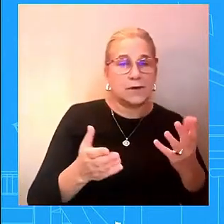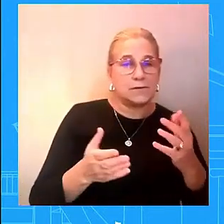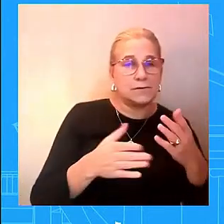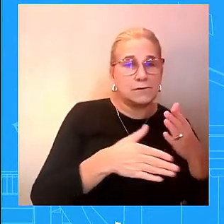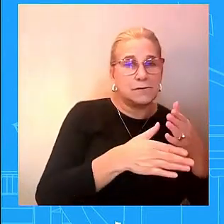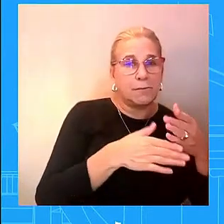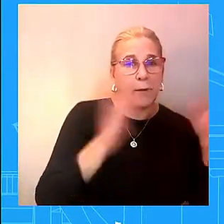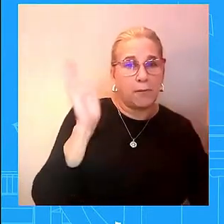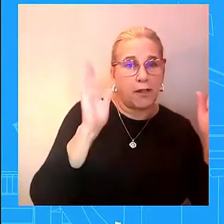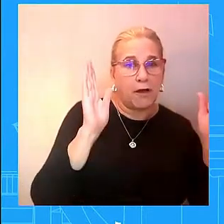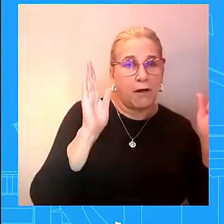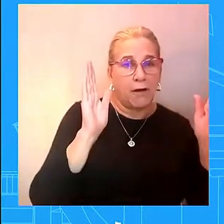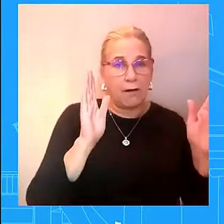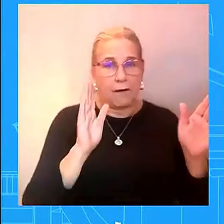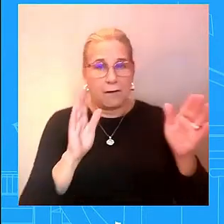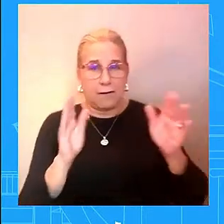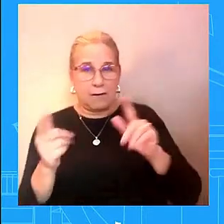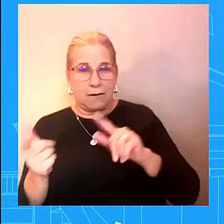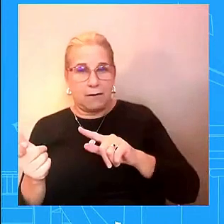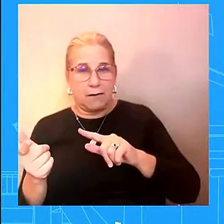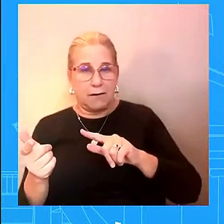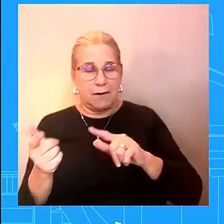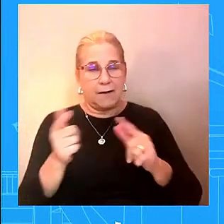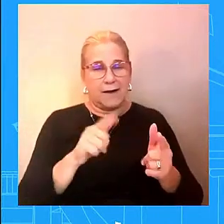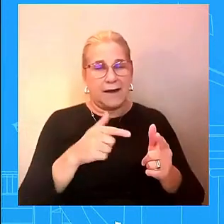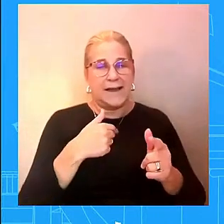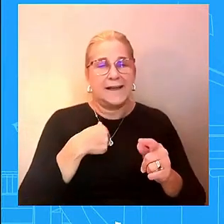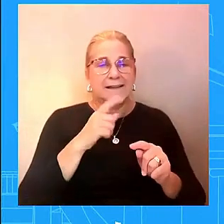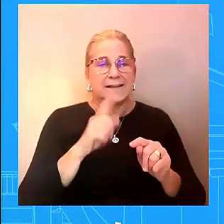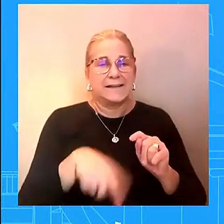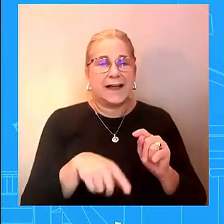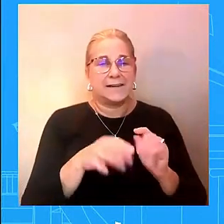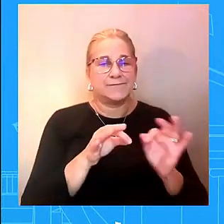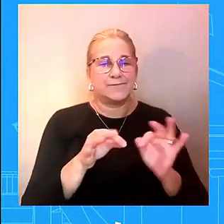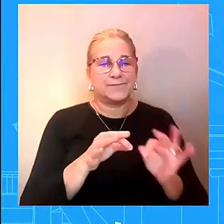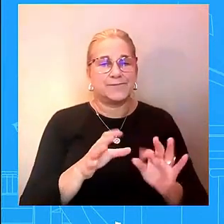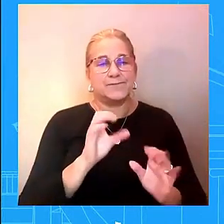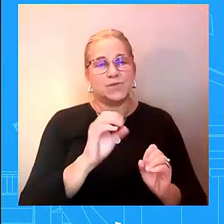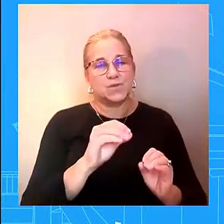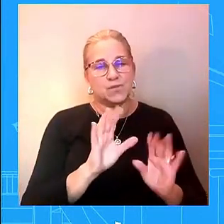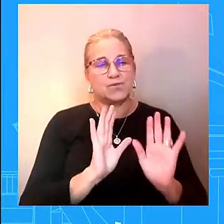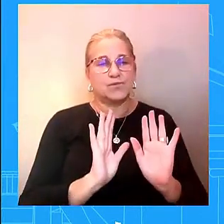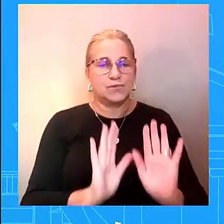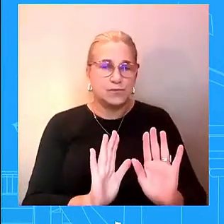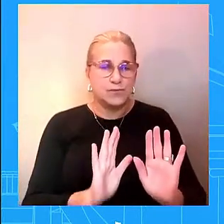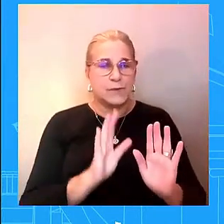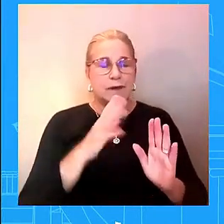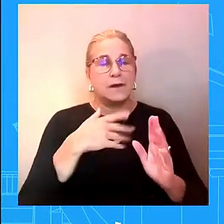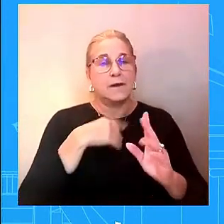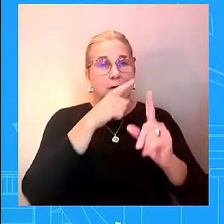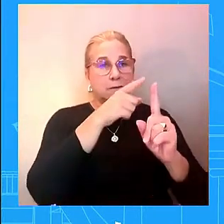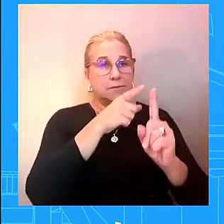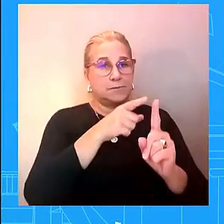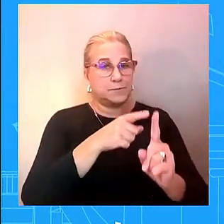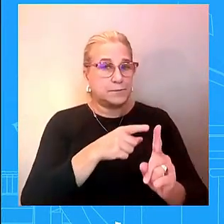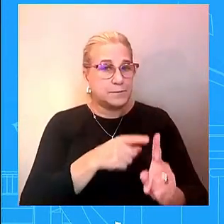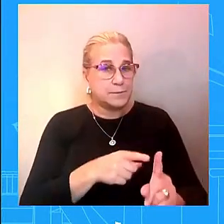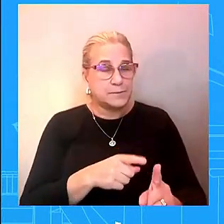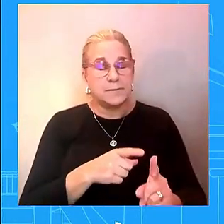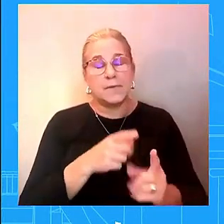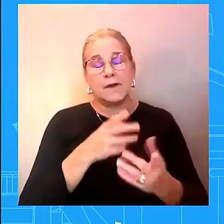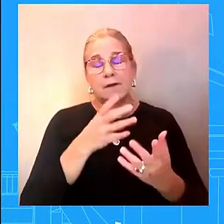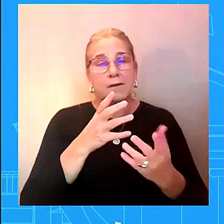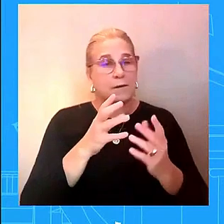dod and doj can get into it on those specifics uh but anytime we see any type of classified information that are